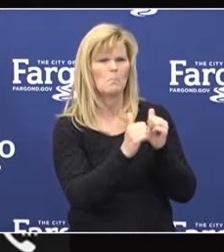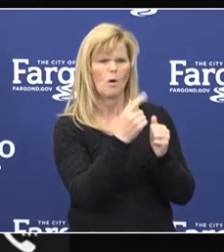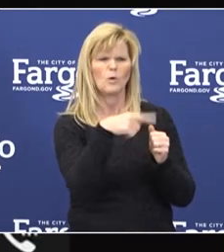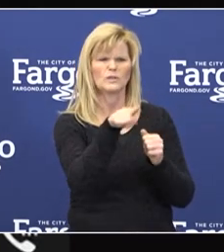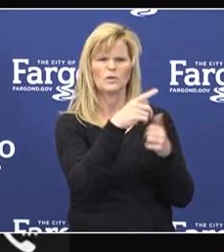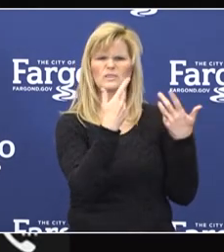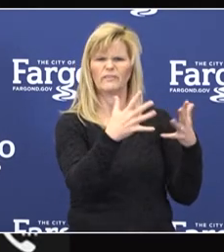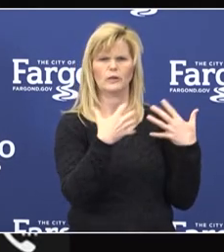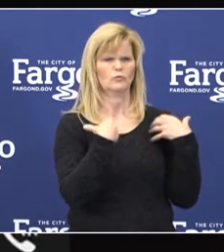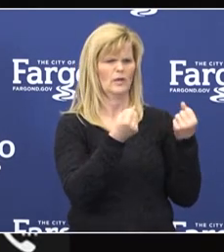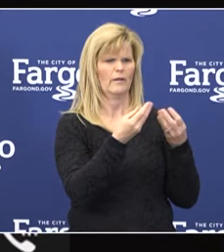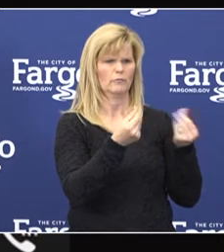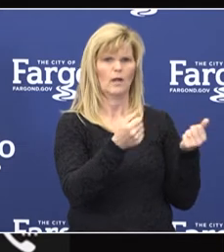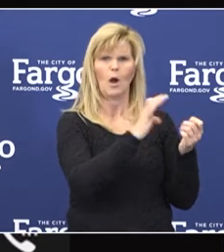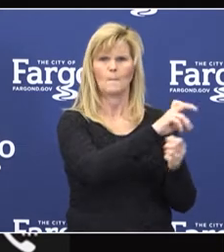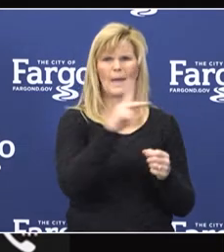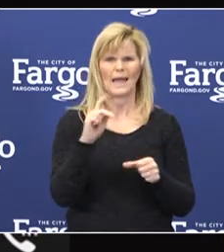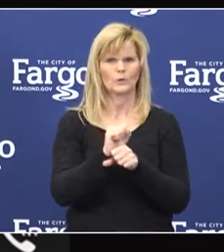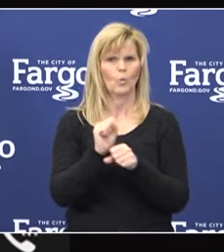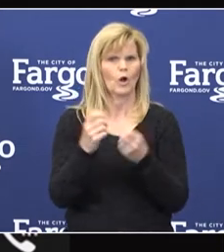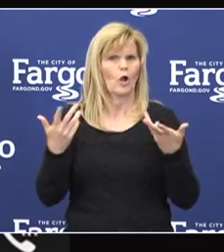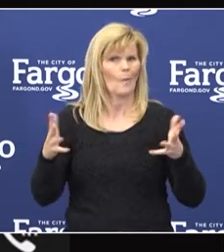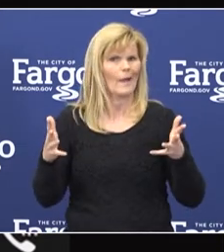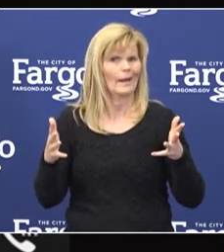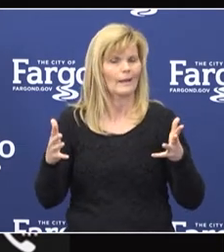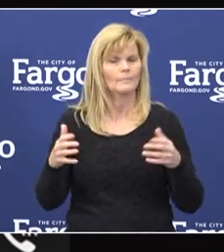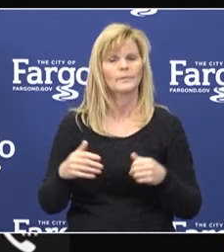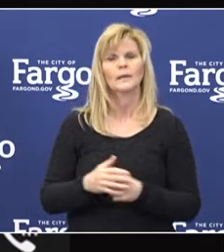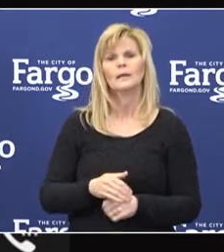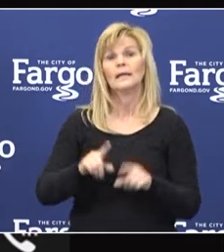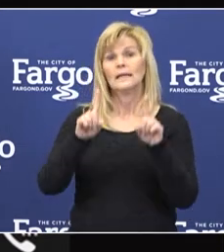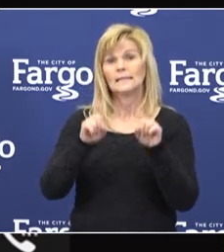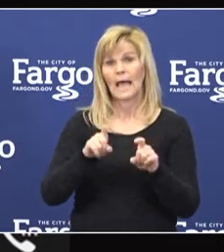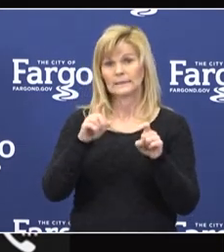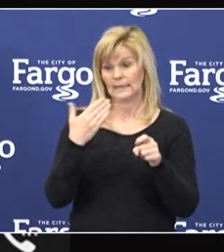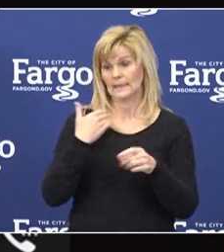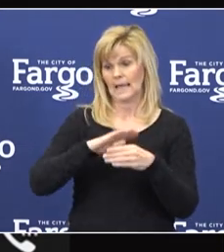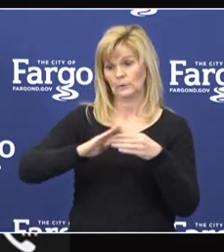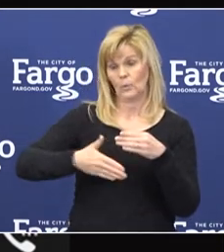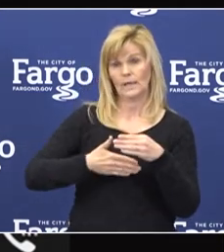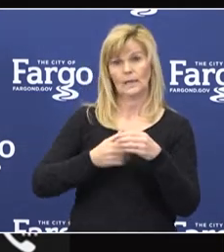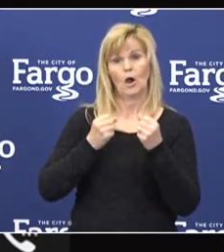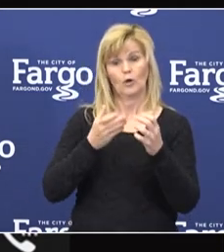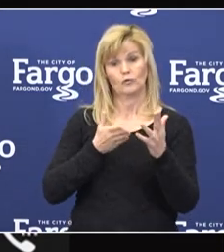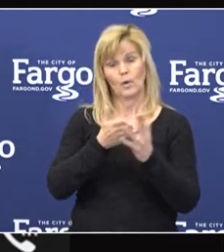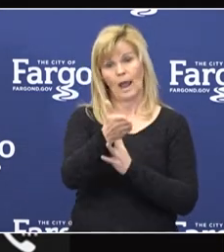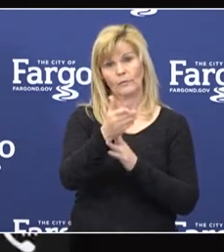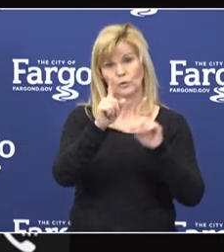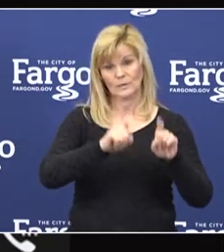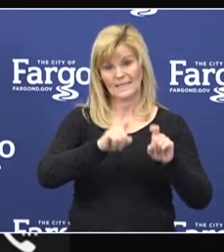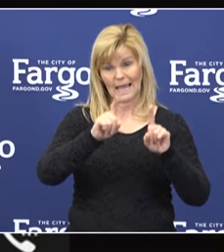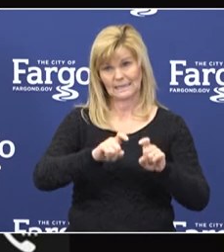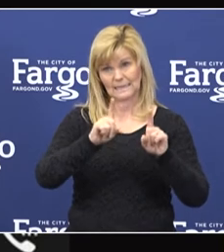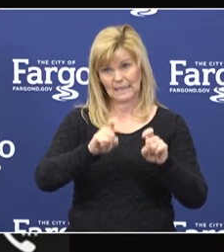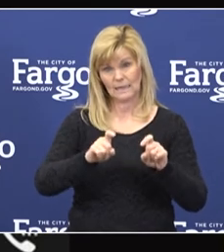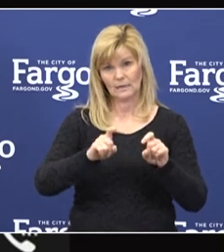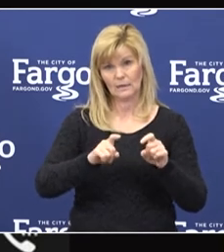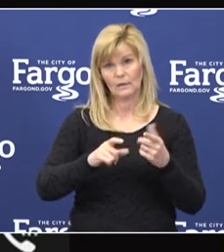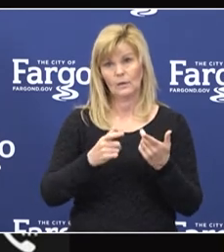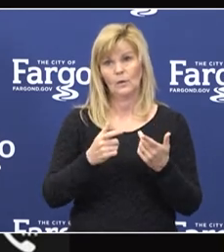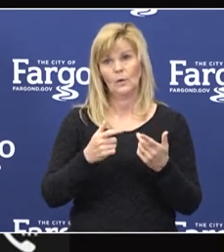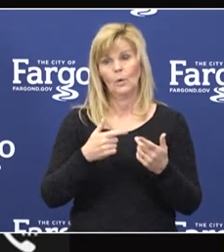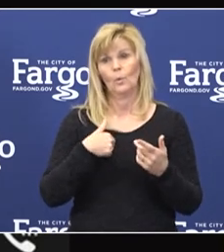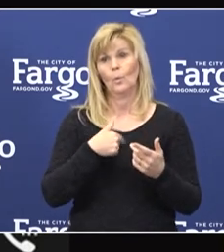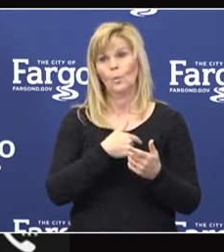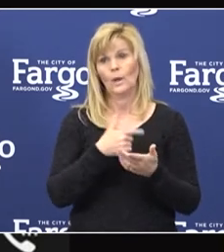to return to work. On the testing front, last weekend, our drive-through COVID-19 testing team reached a milestone